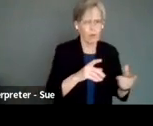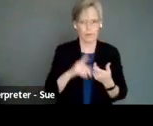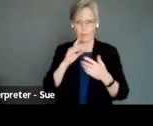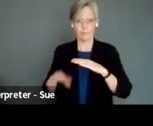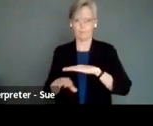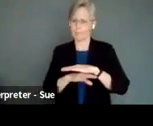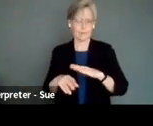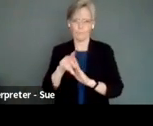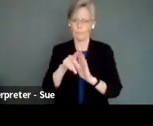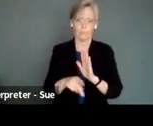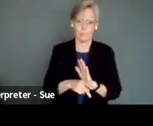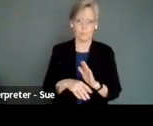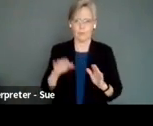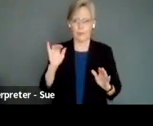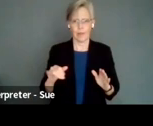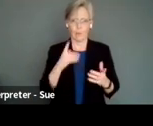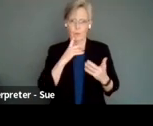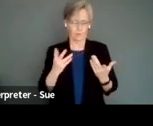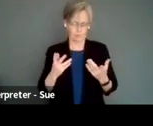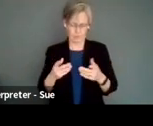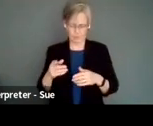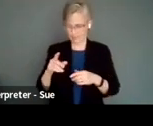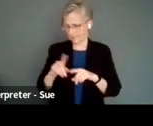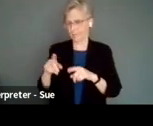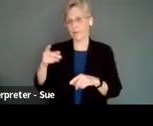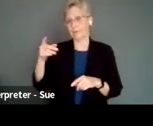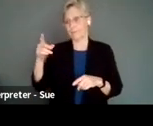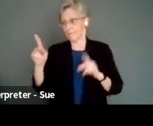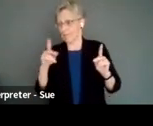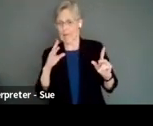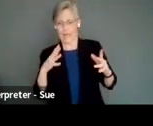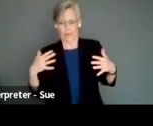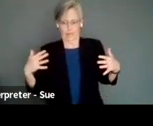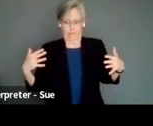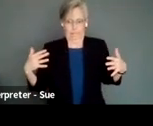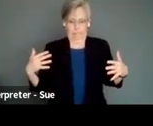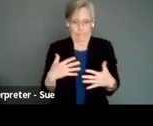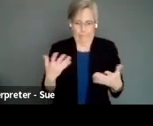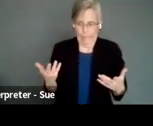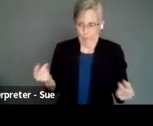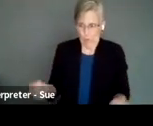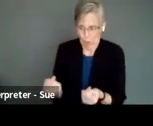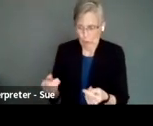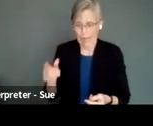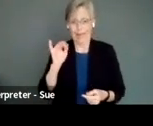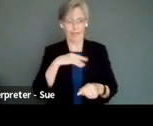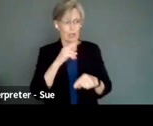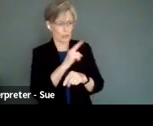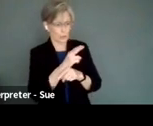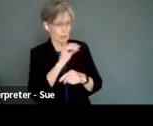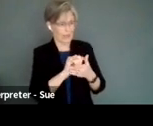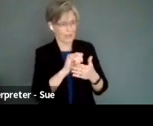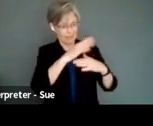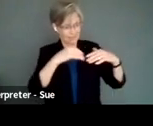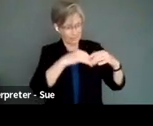always that is terrifying us all right now, as Holly references the fear of doing harm. If I use an Indigenous health framework, am I being culturally